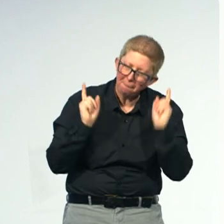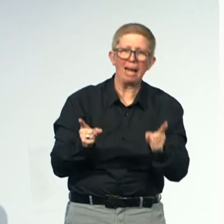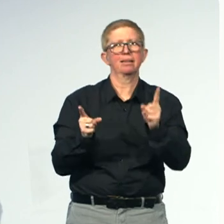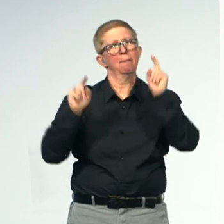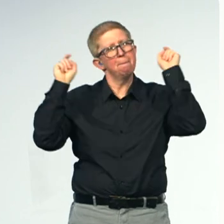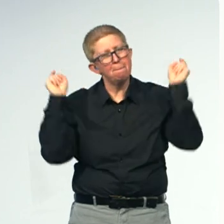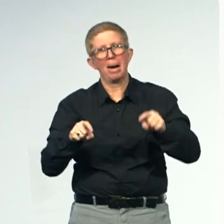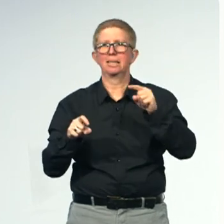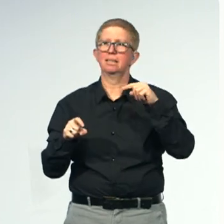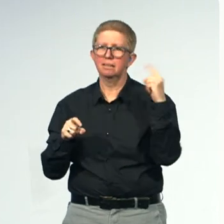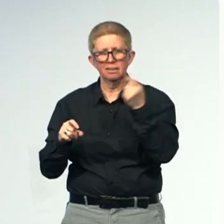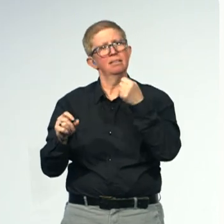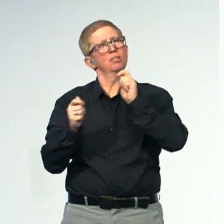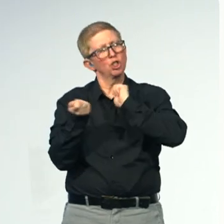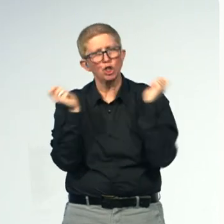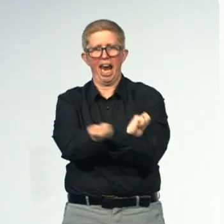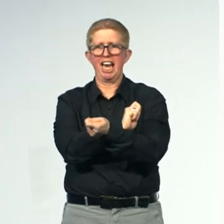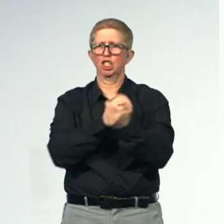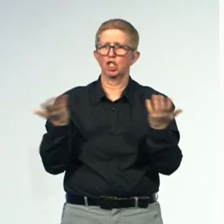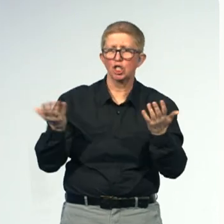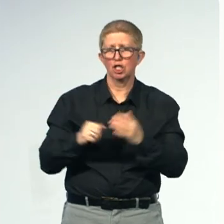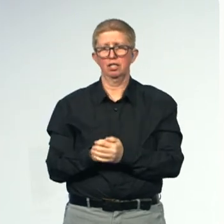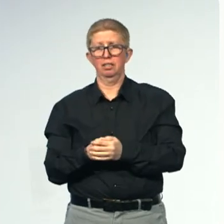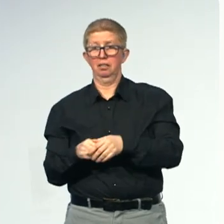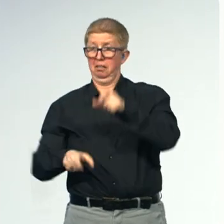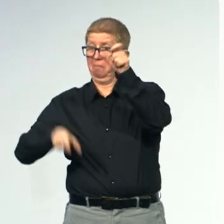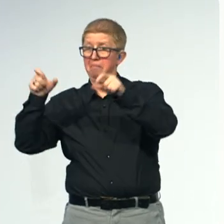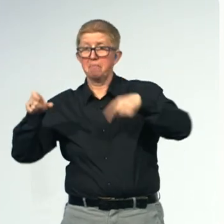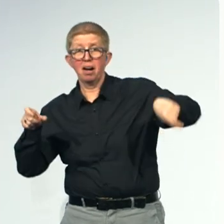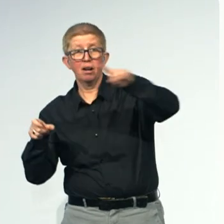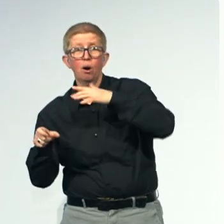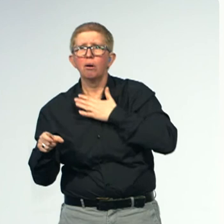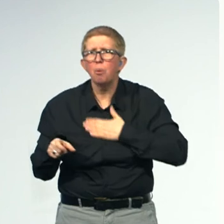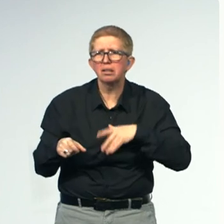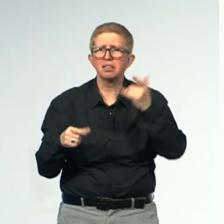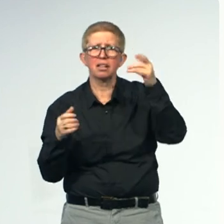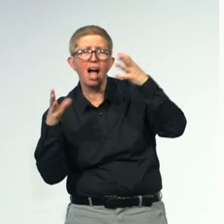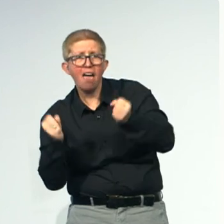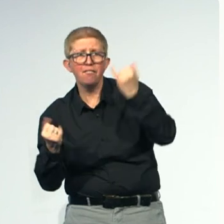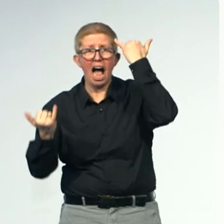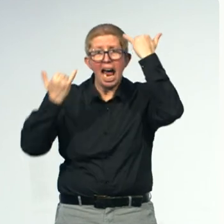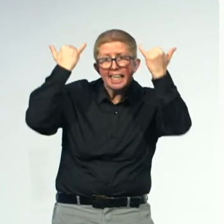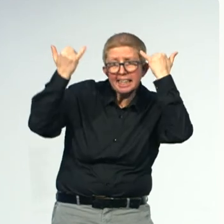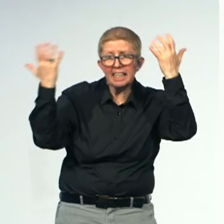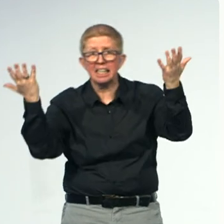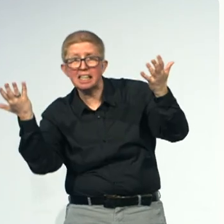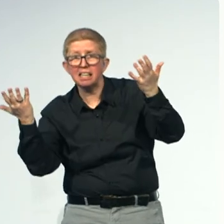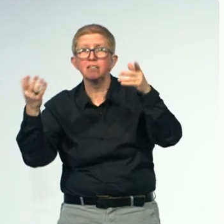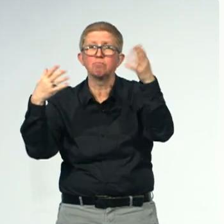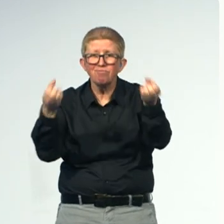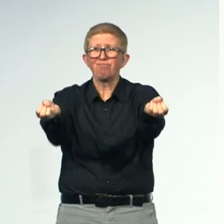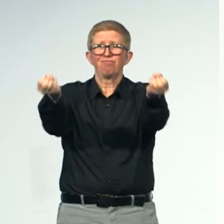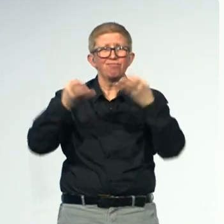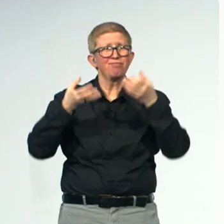If you have things you want to do, if you have ideas that you sit on, just don't hope for change. Make the